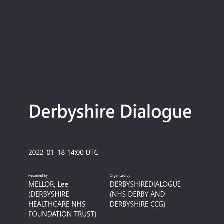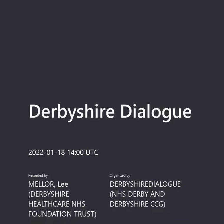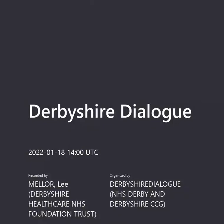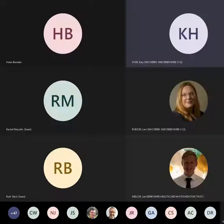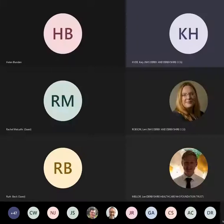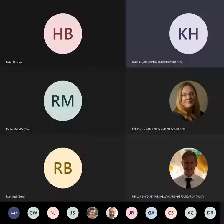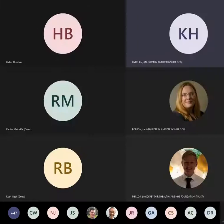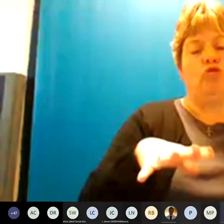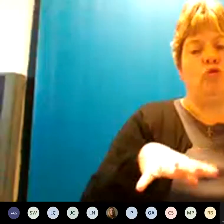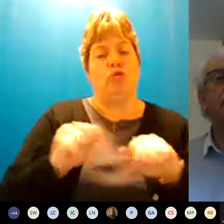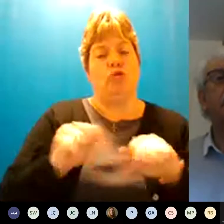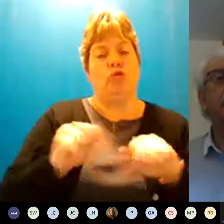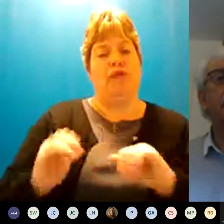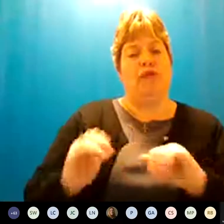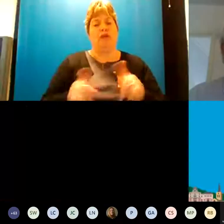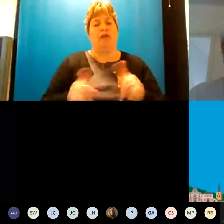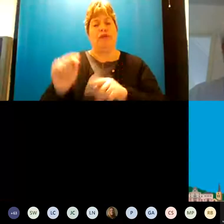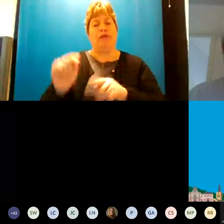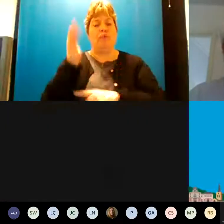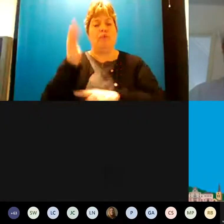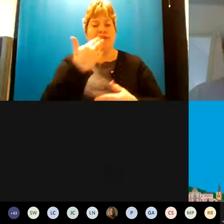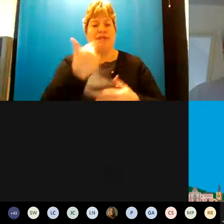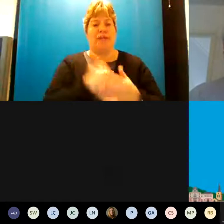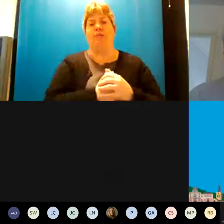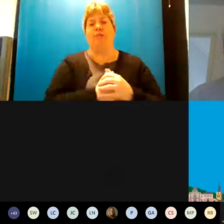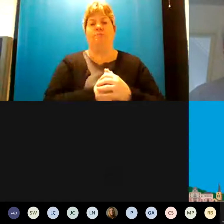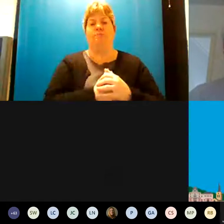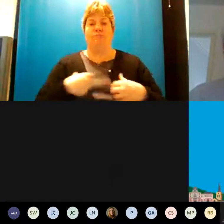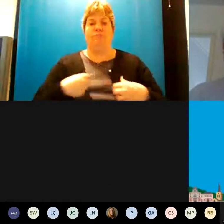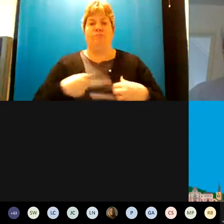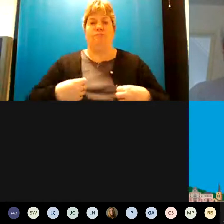and her fellow presenters thank you very much